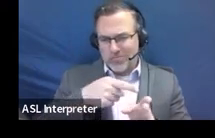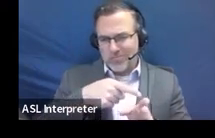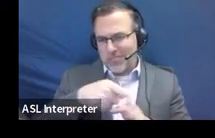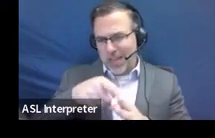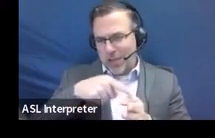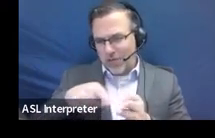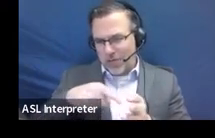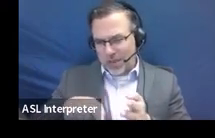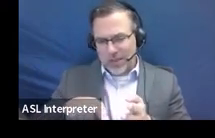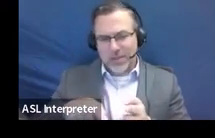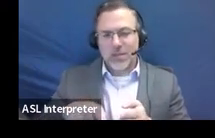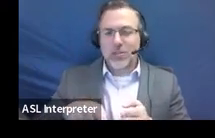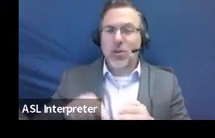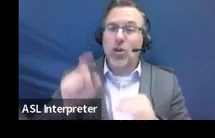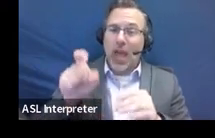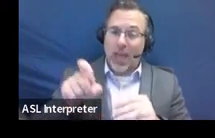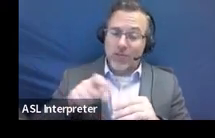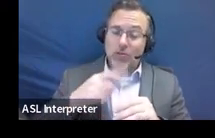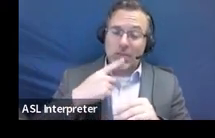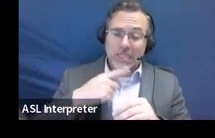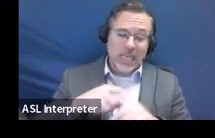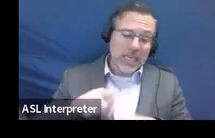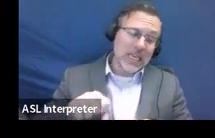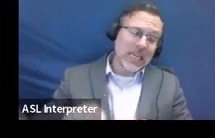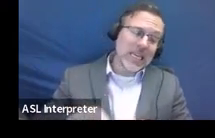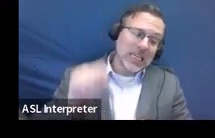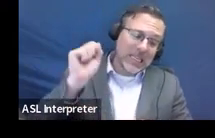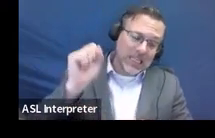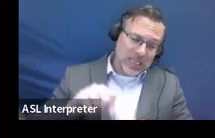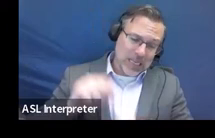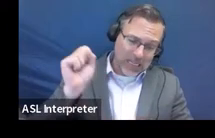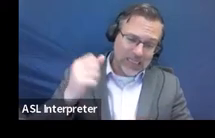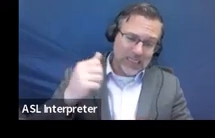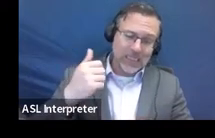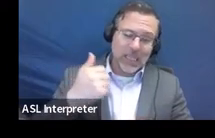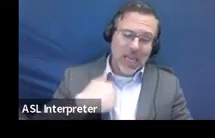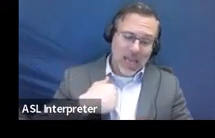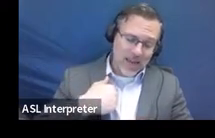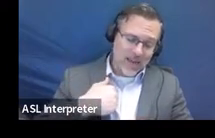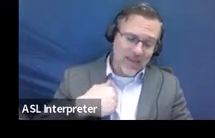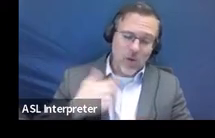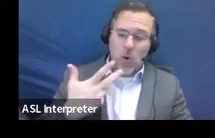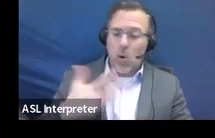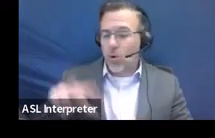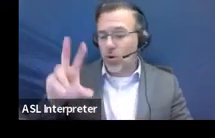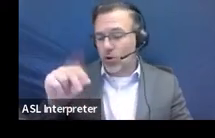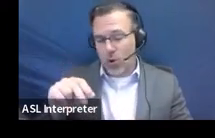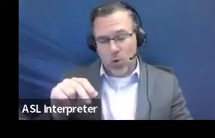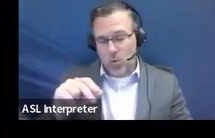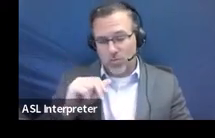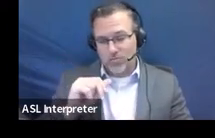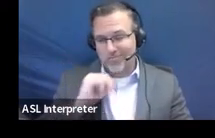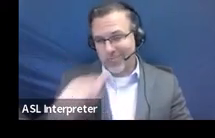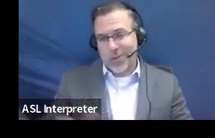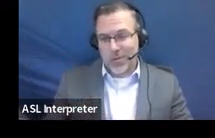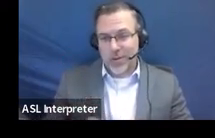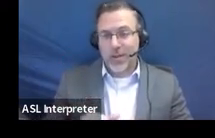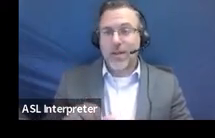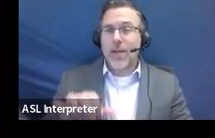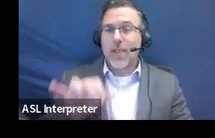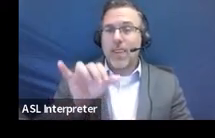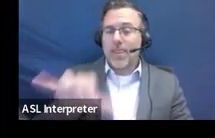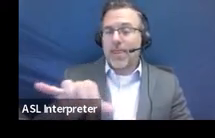you have to say yes, they have this pattern of strengths and weaknesses or no, they don't. And the verification down below